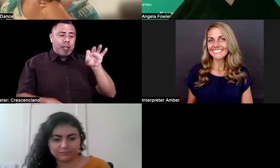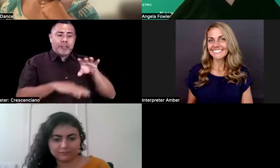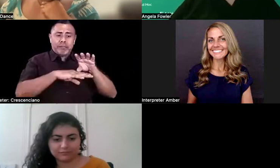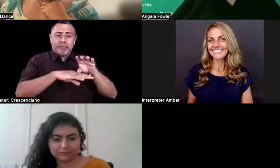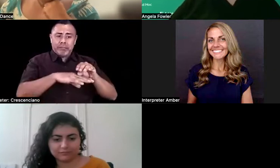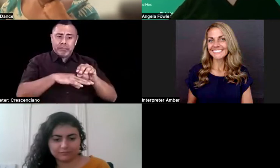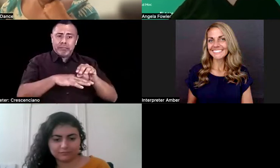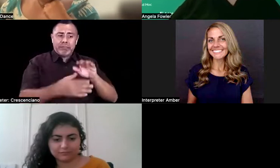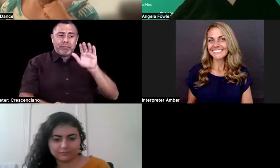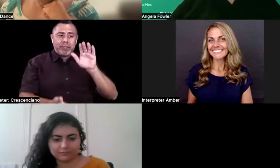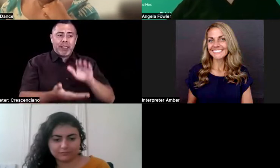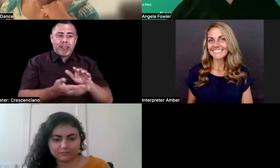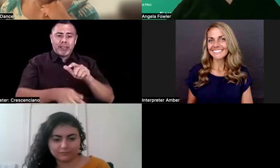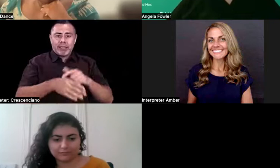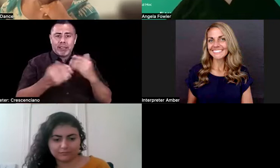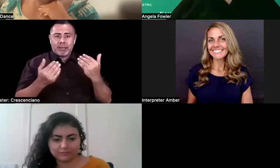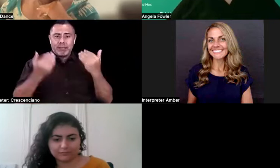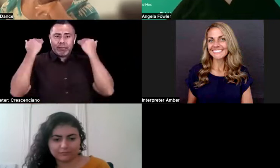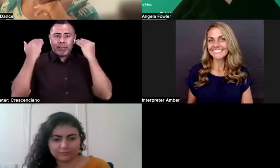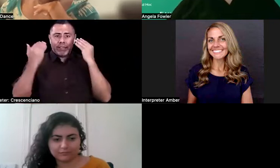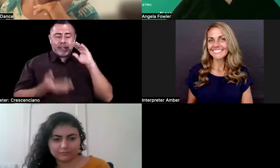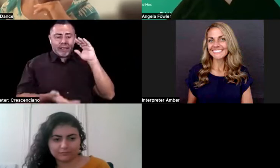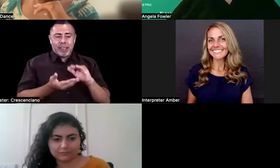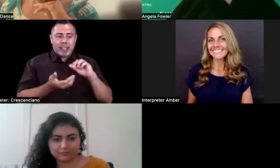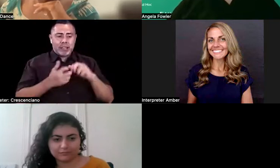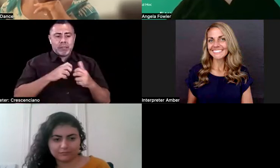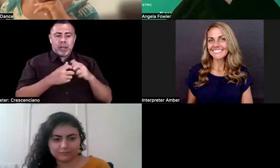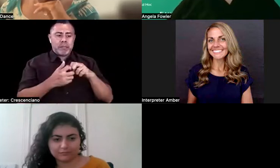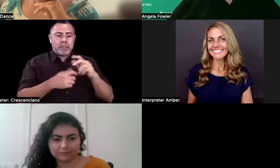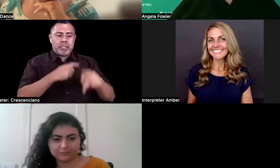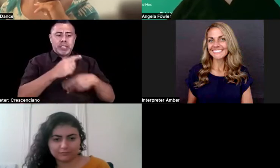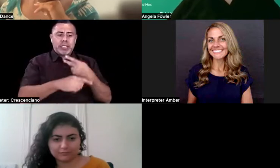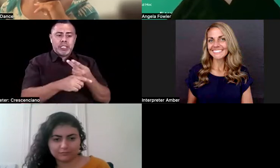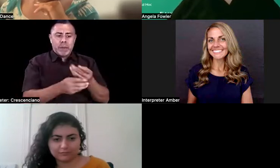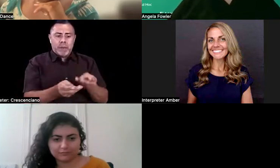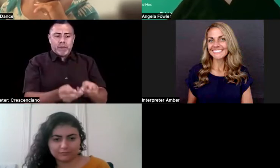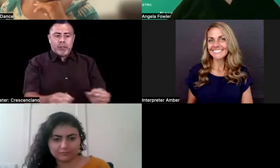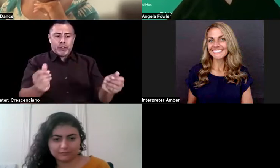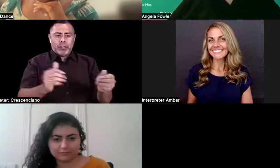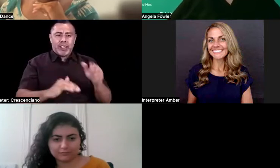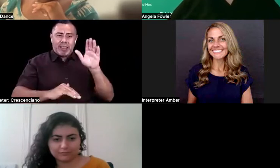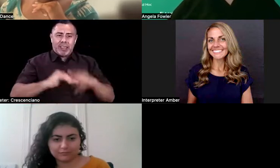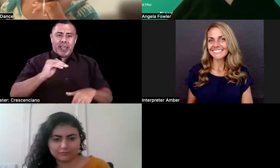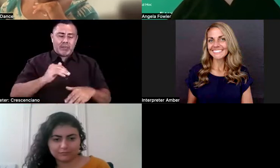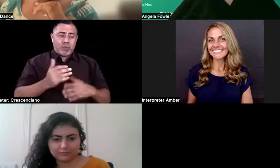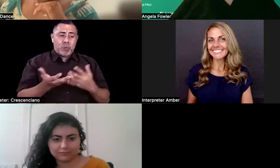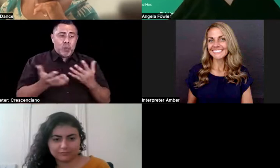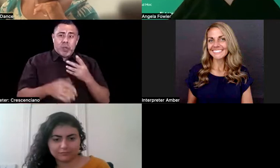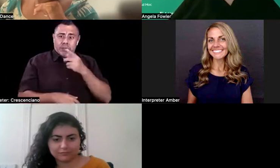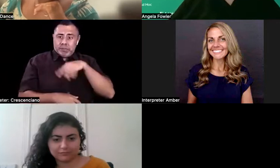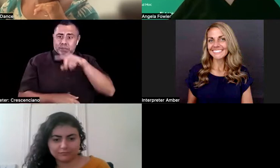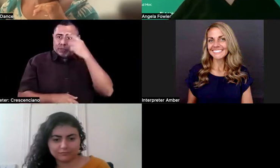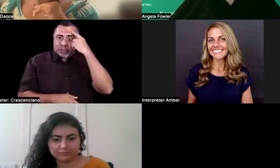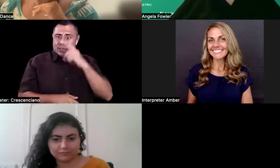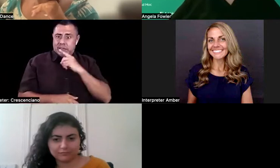and less problematic than the solution that, you know, you, you, might think is necessary. We're,